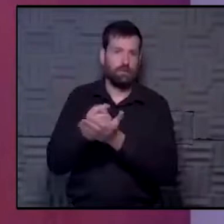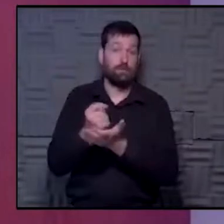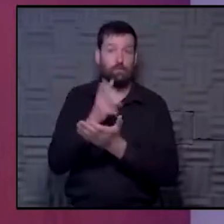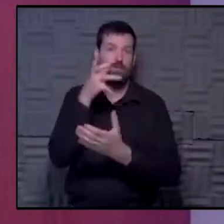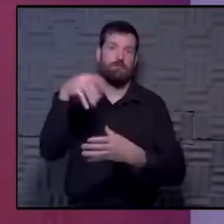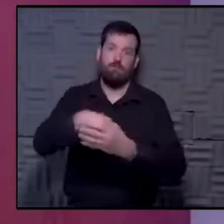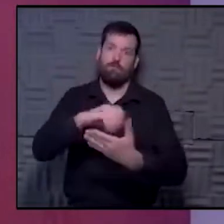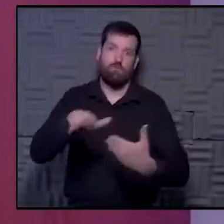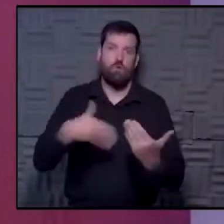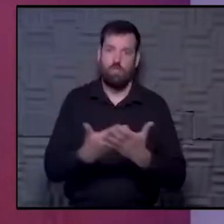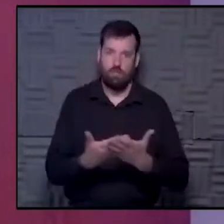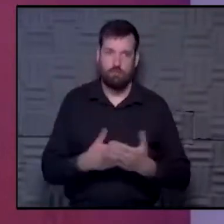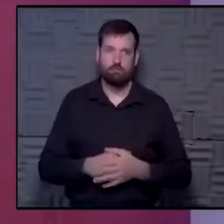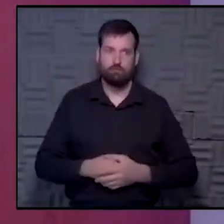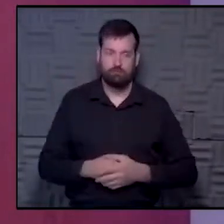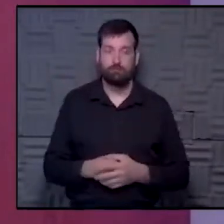all of that.